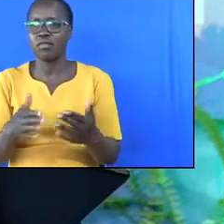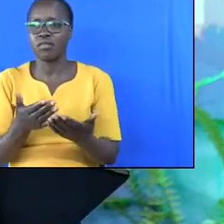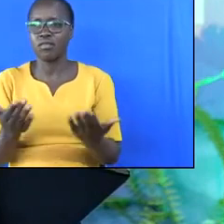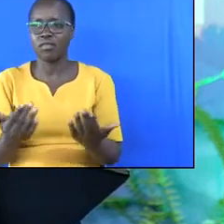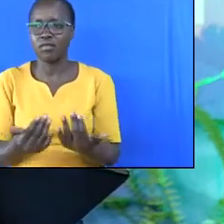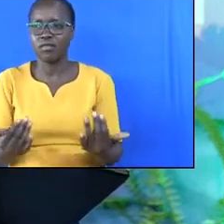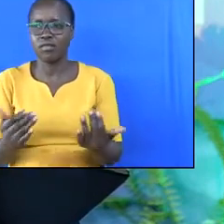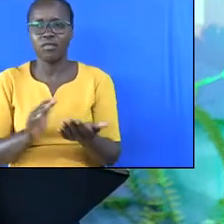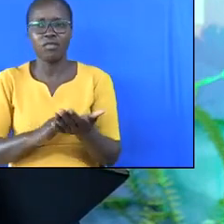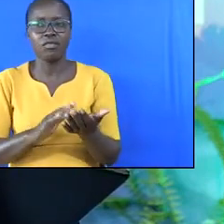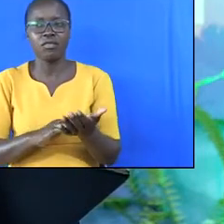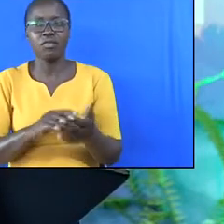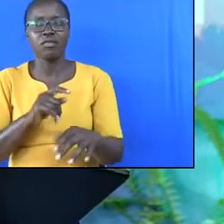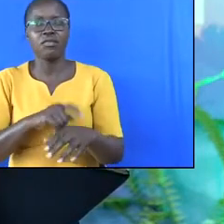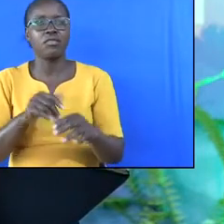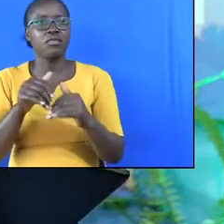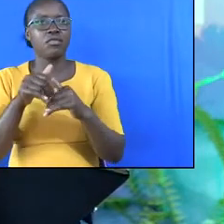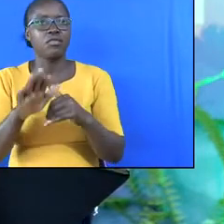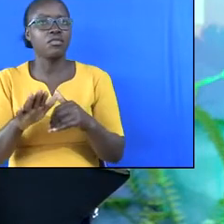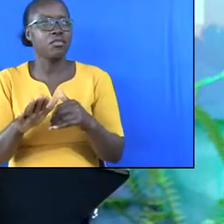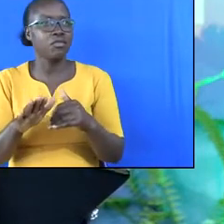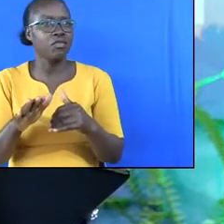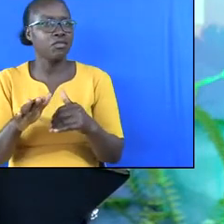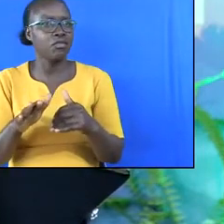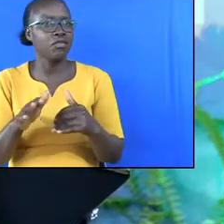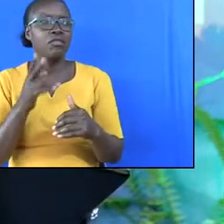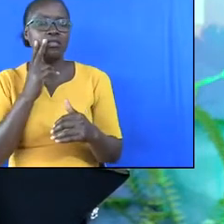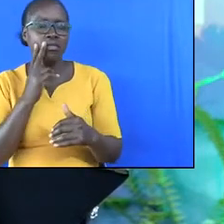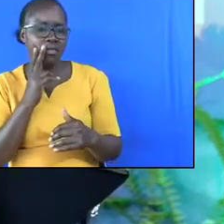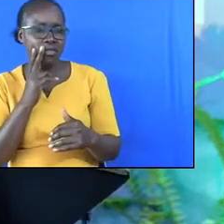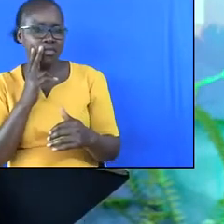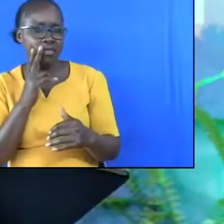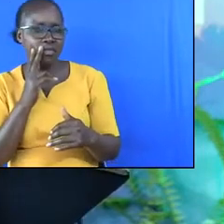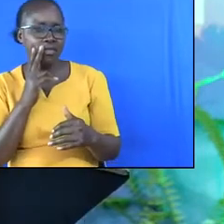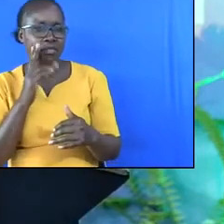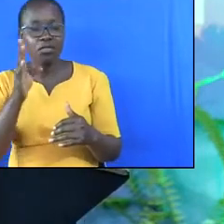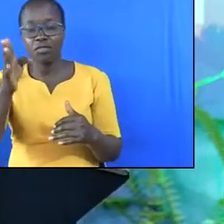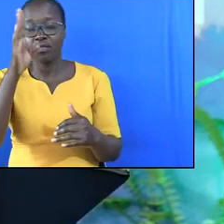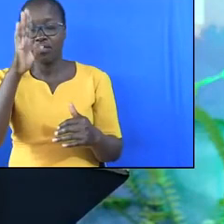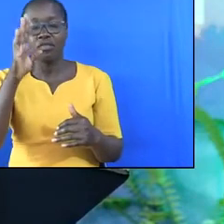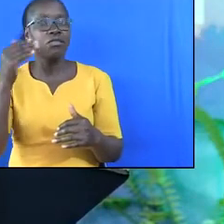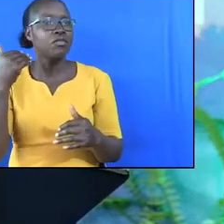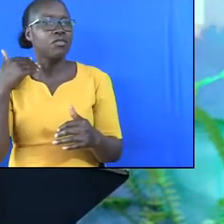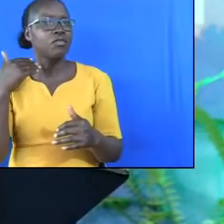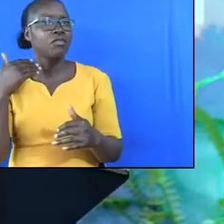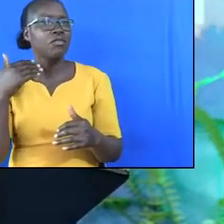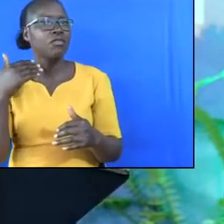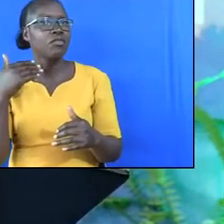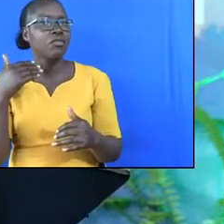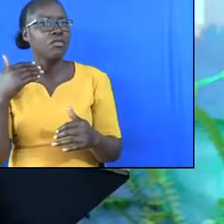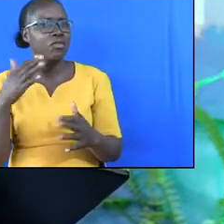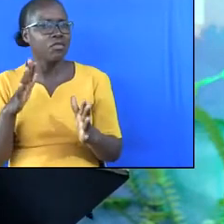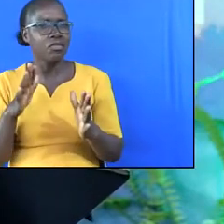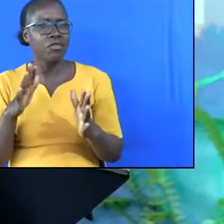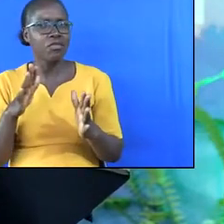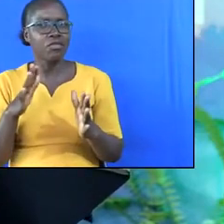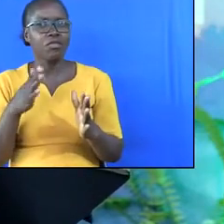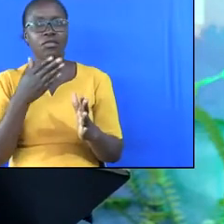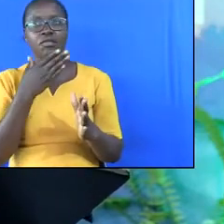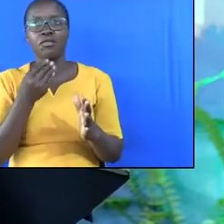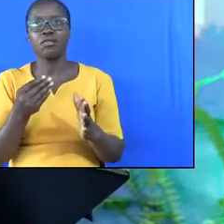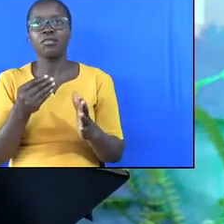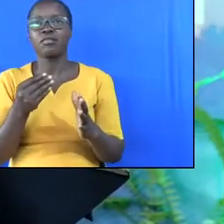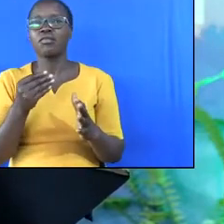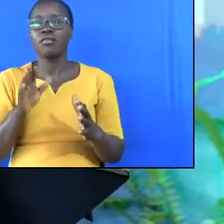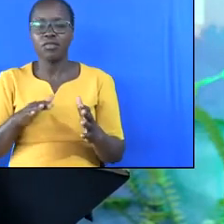I want to suggest that it is time to throw away cigarettes. God takes men and women and changes